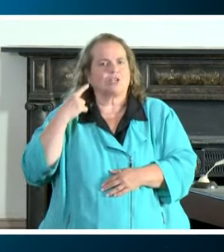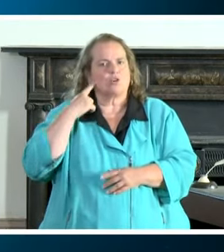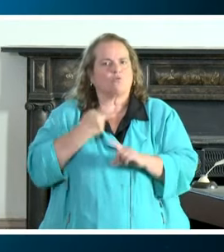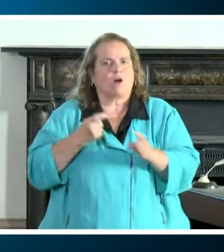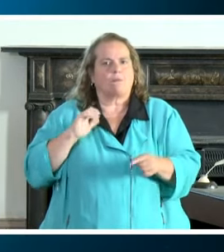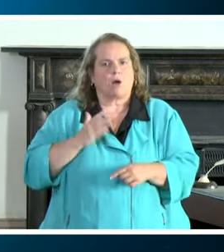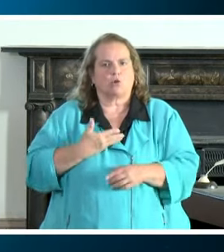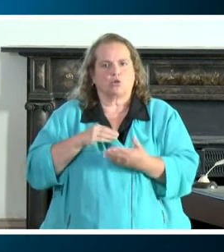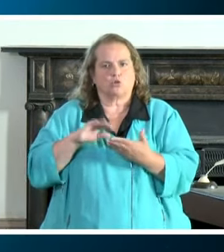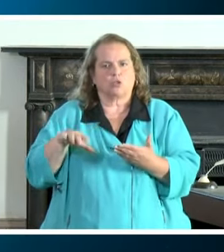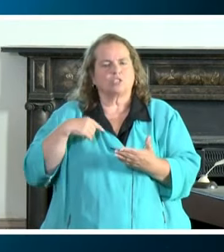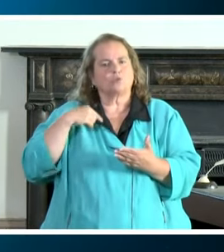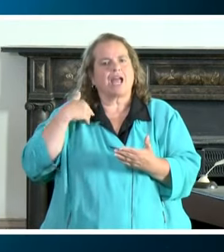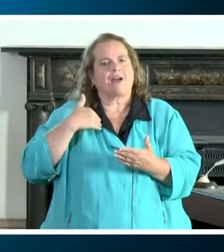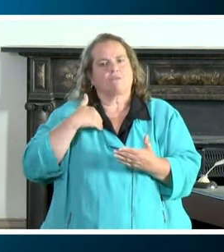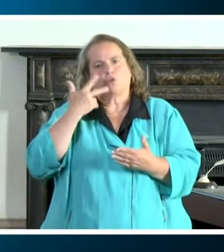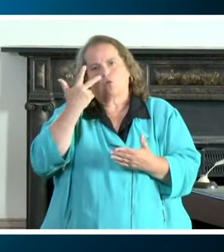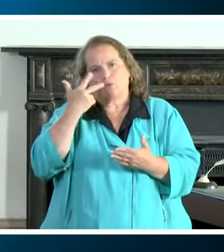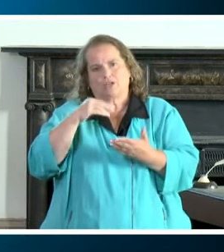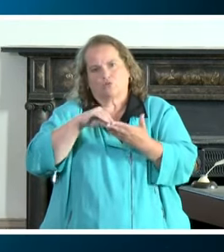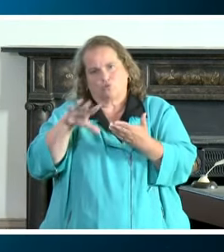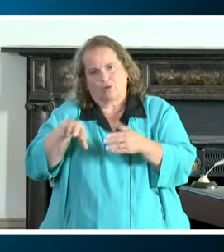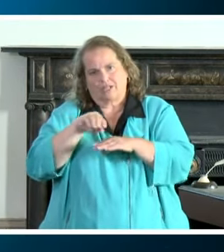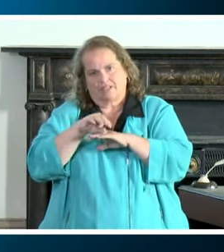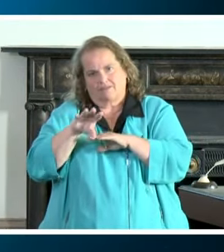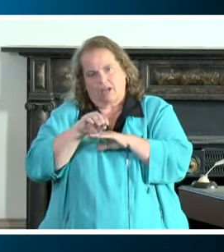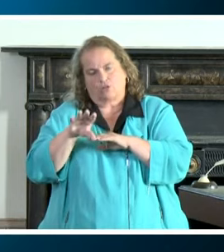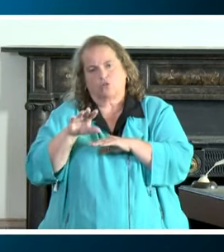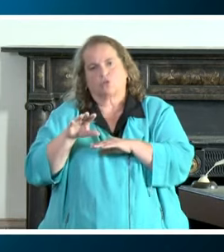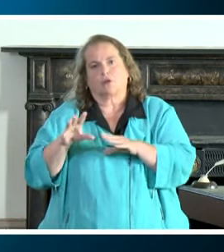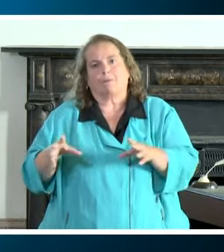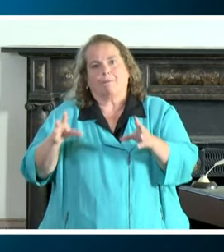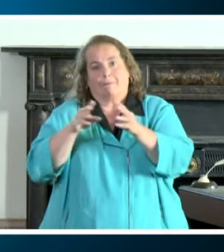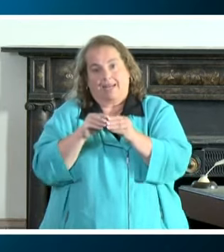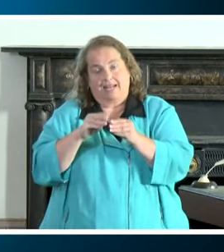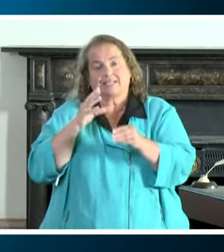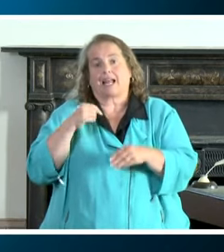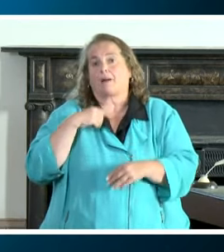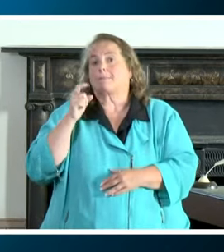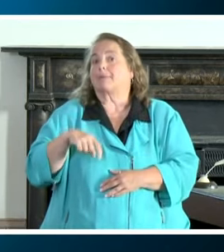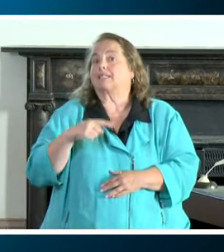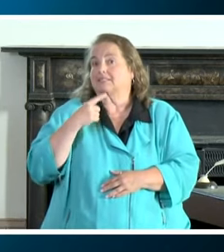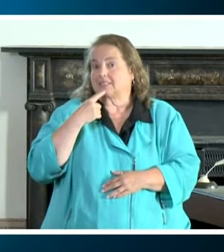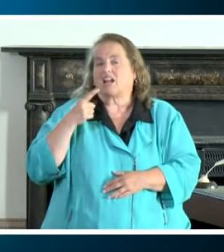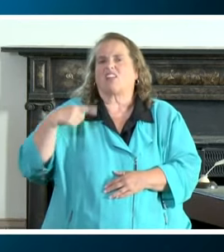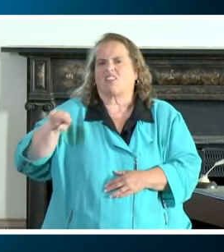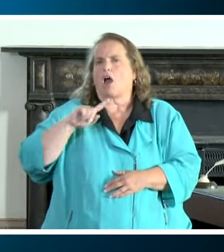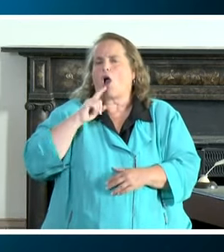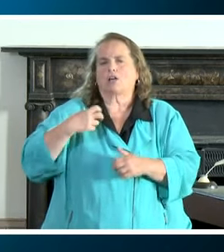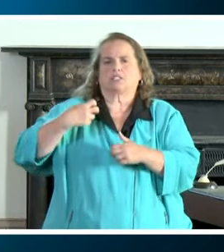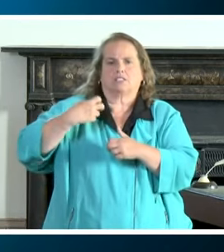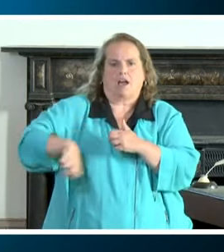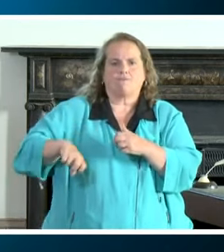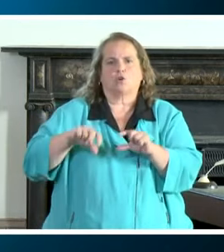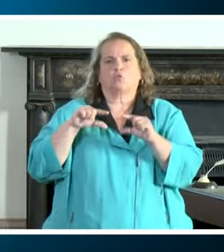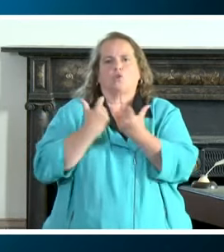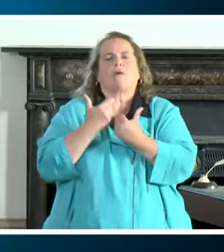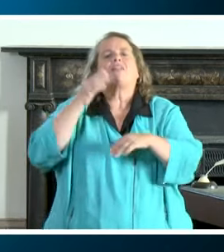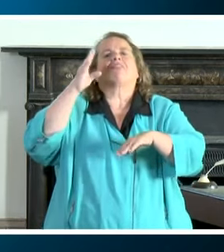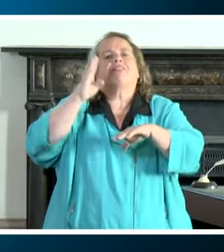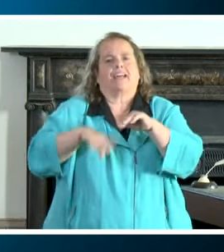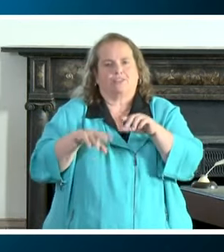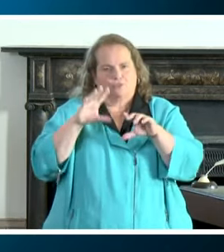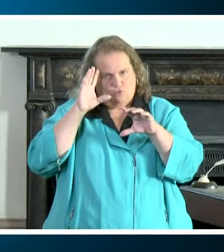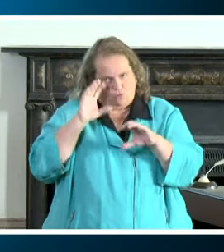students. We had three student advisory, um, meetings and I have to say they are a tougher group than the superintendents